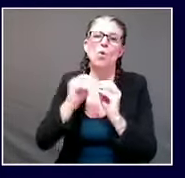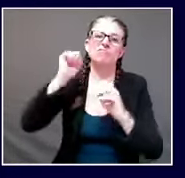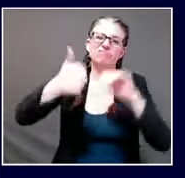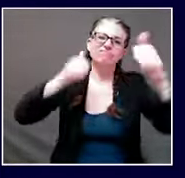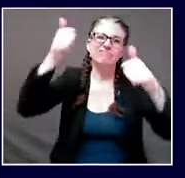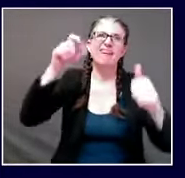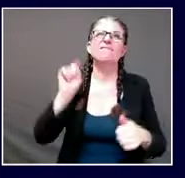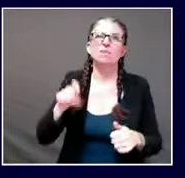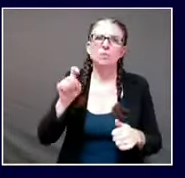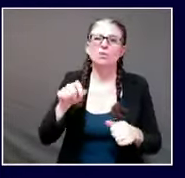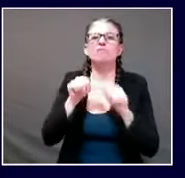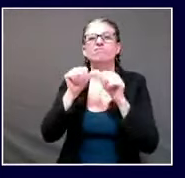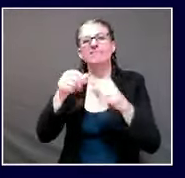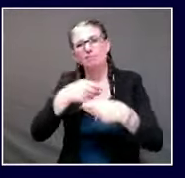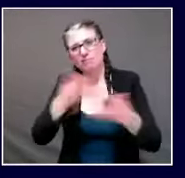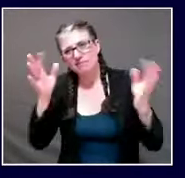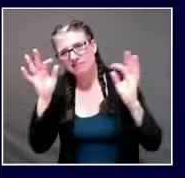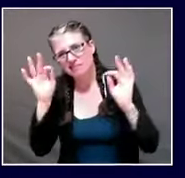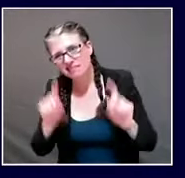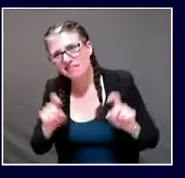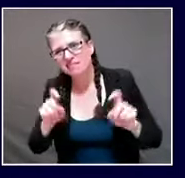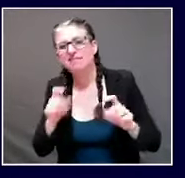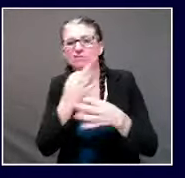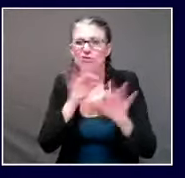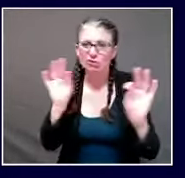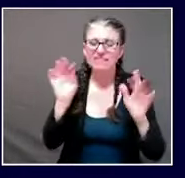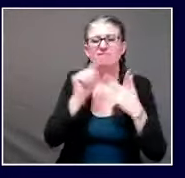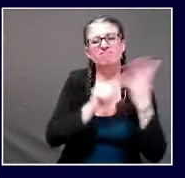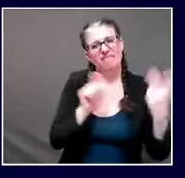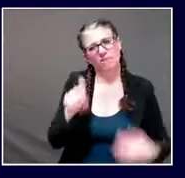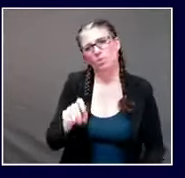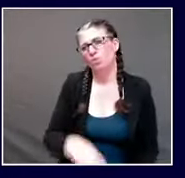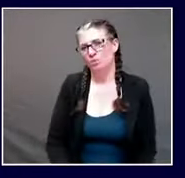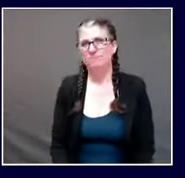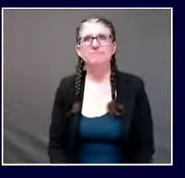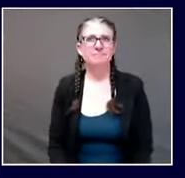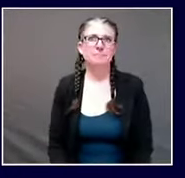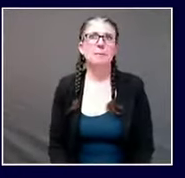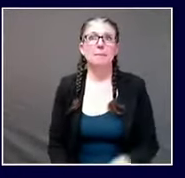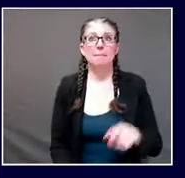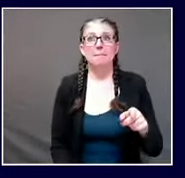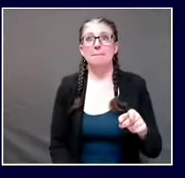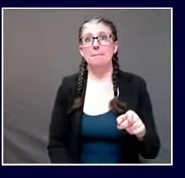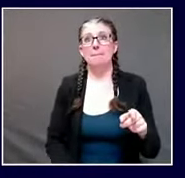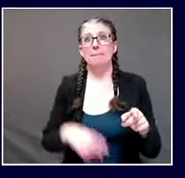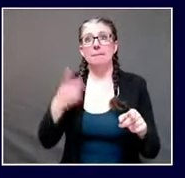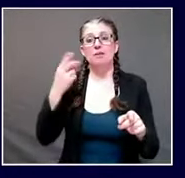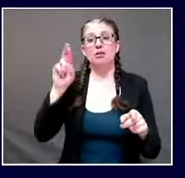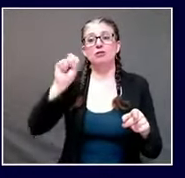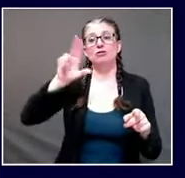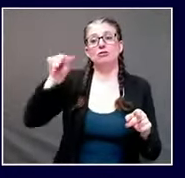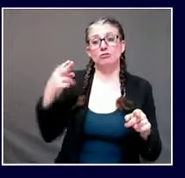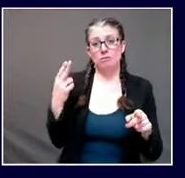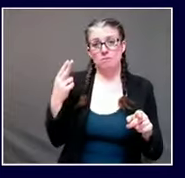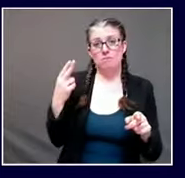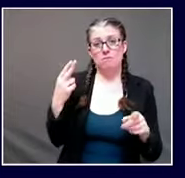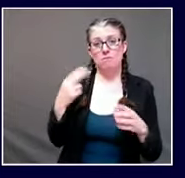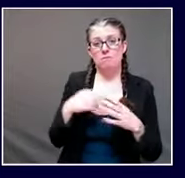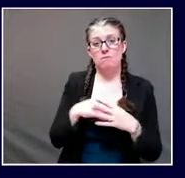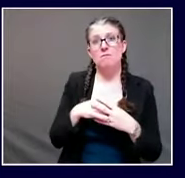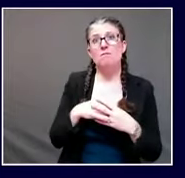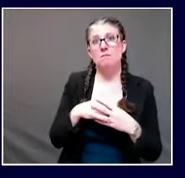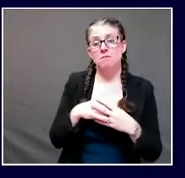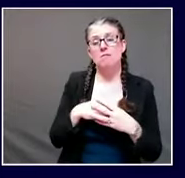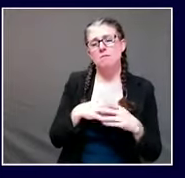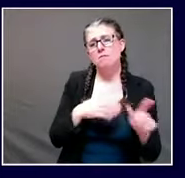and real quick um dr shaw maybe you can touch upon this um do you think that there's any sort of false sense of security